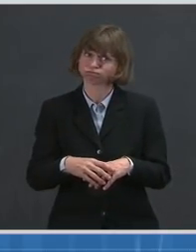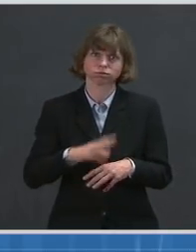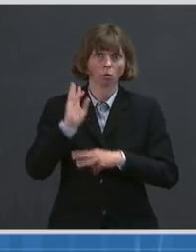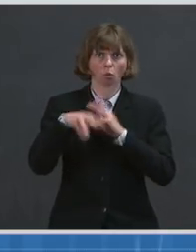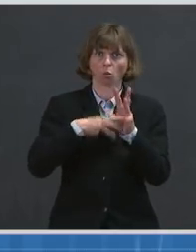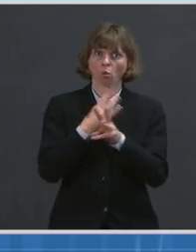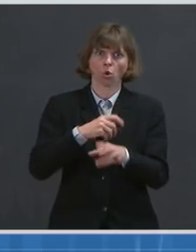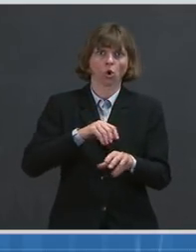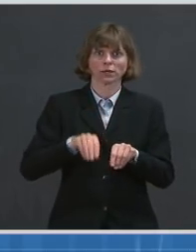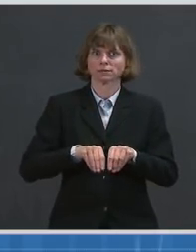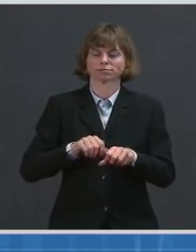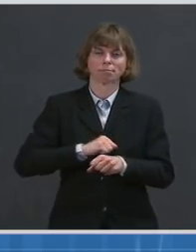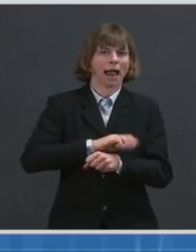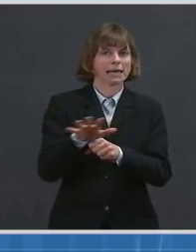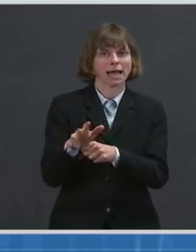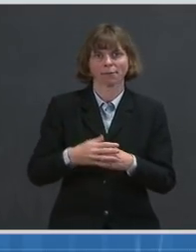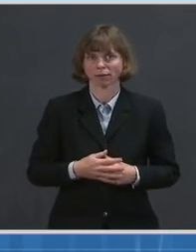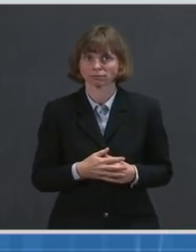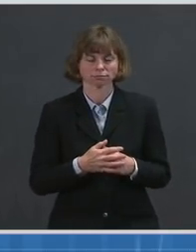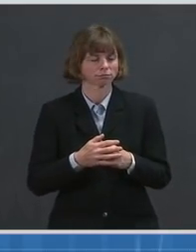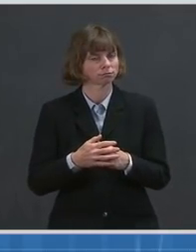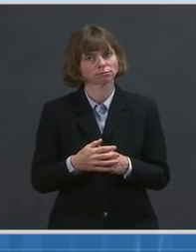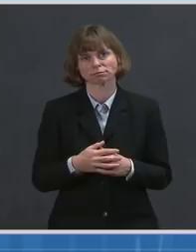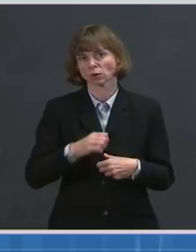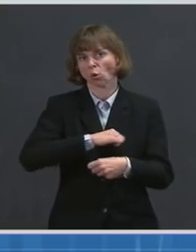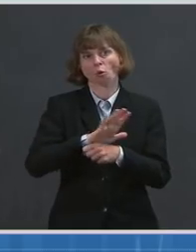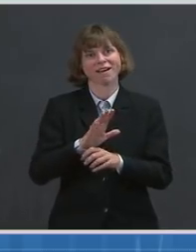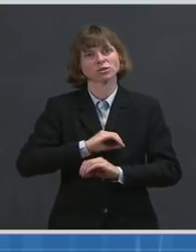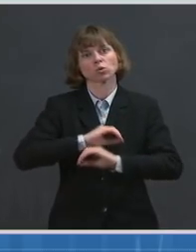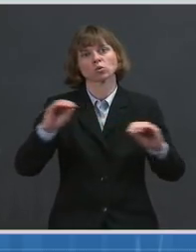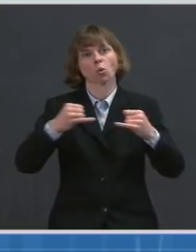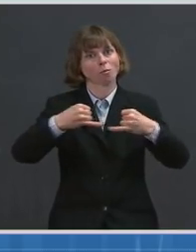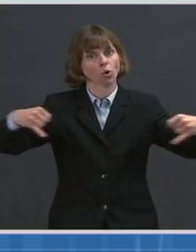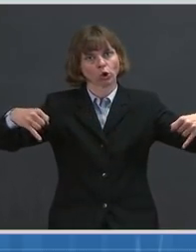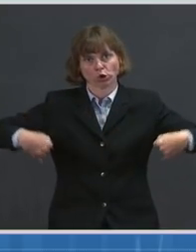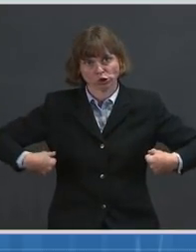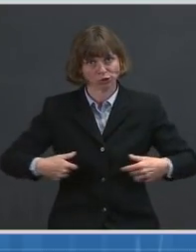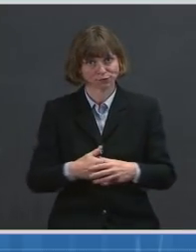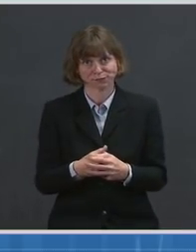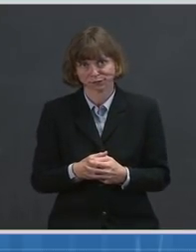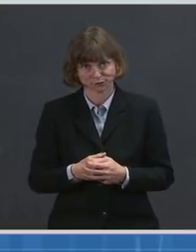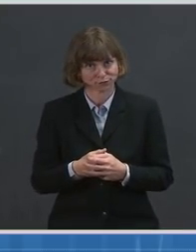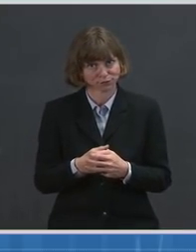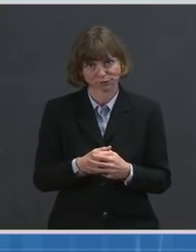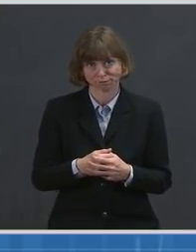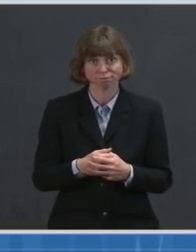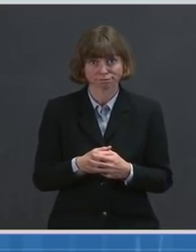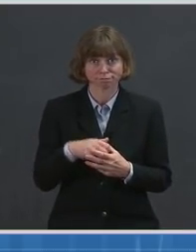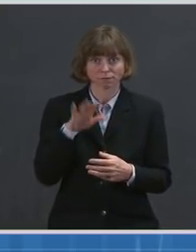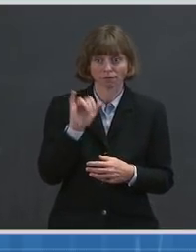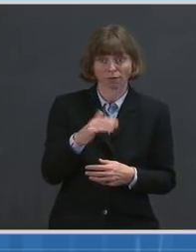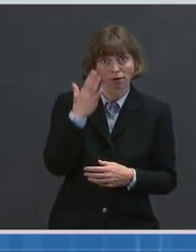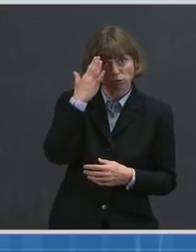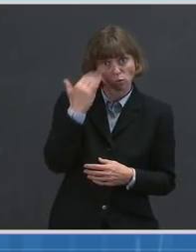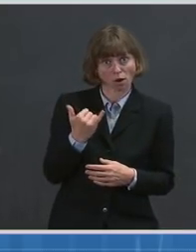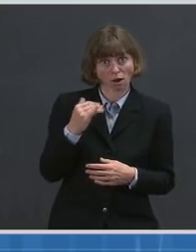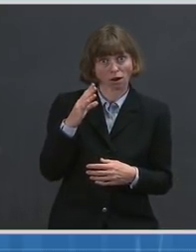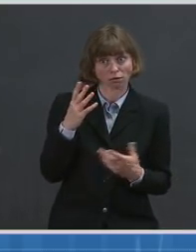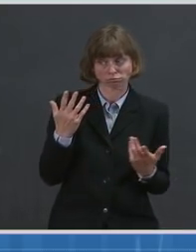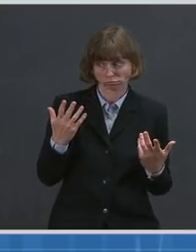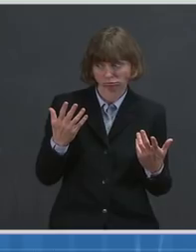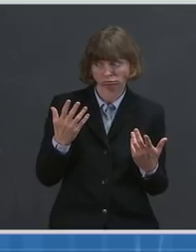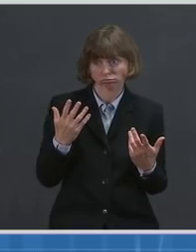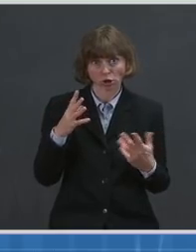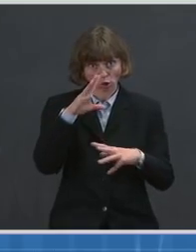has no borders. That's why the President is providing, the United States is providing the